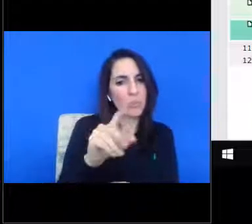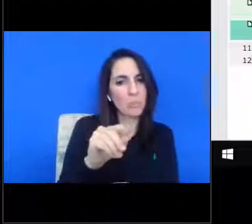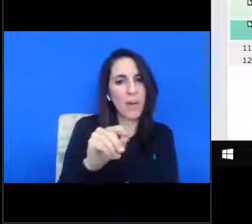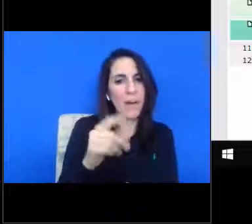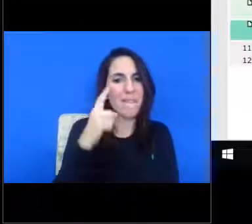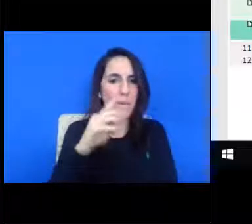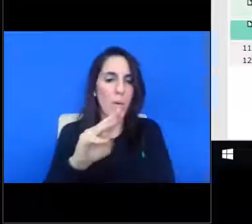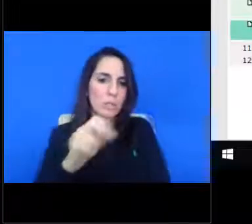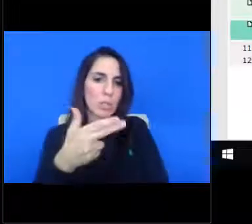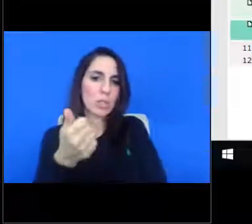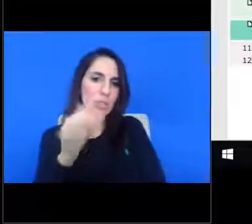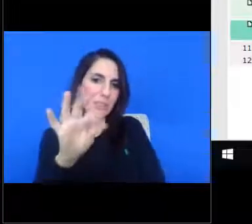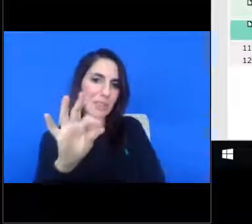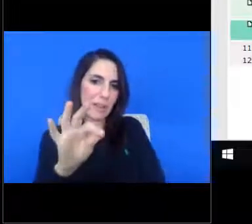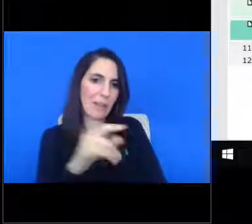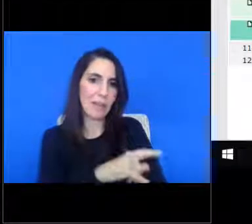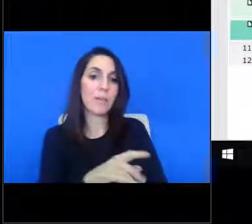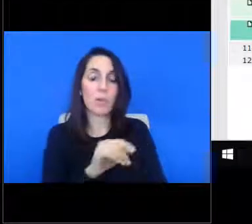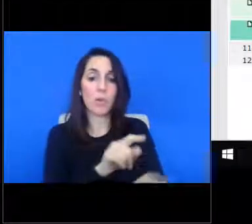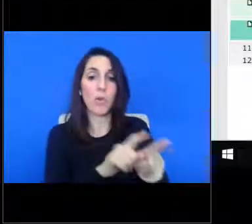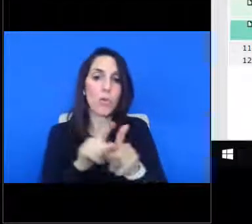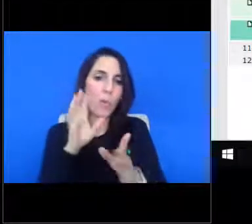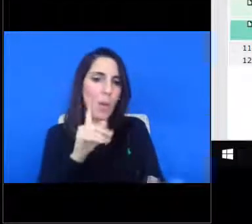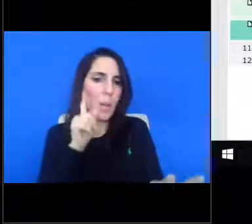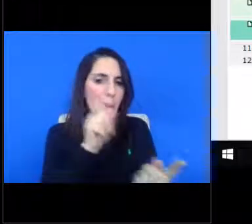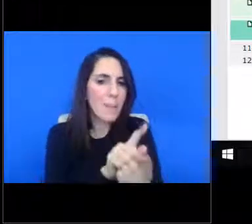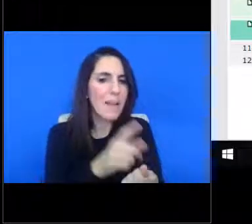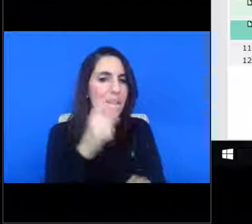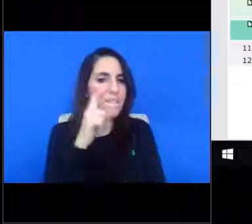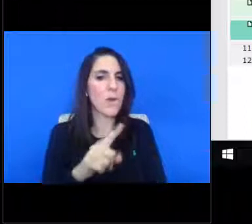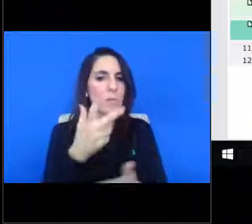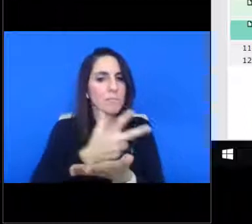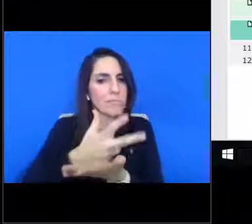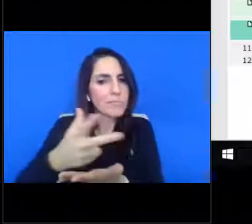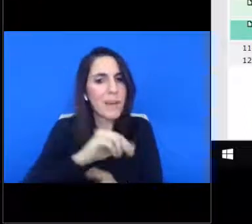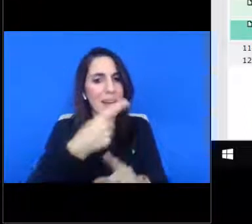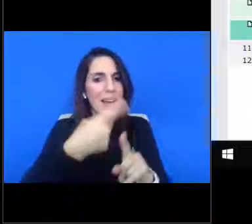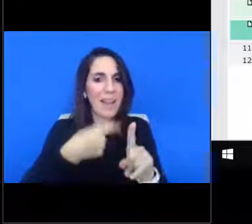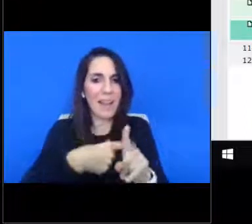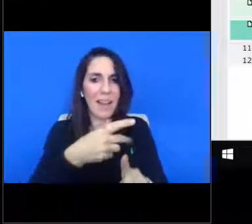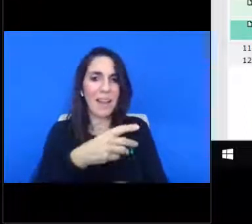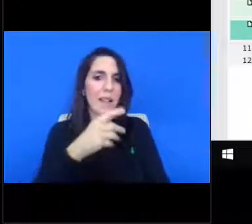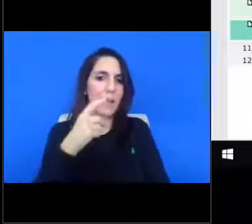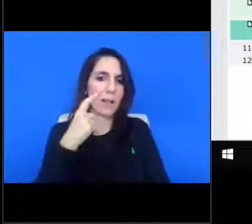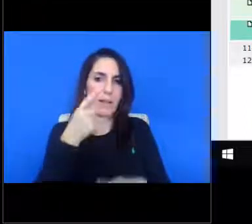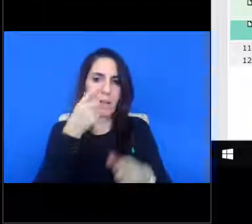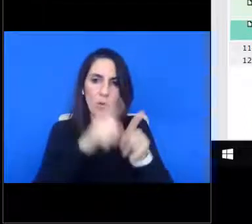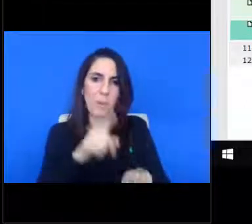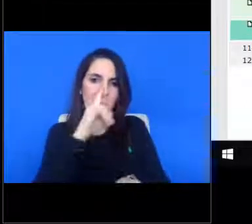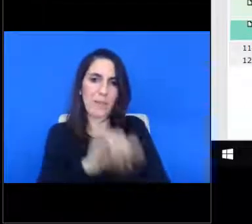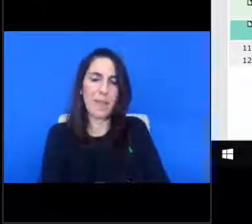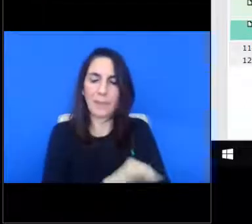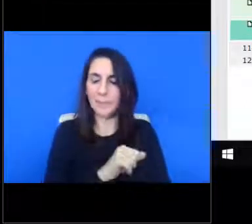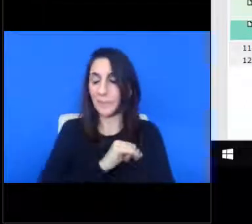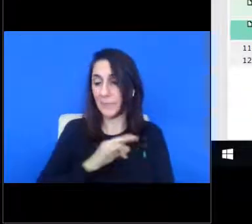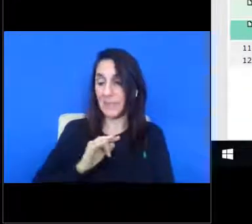affiliated as well on the two agreements for the parking garage and lease and or easement agreement for that. The cover of the staff cover